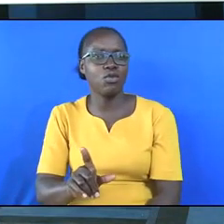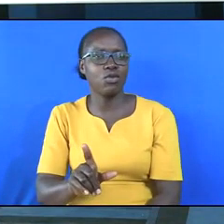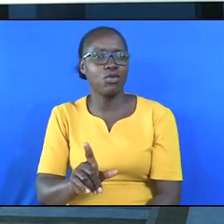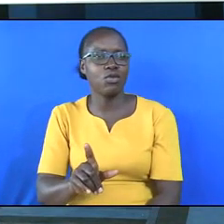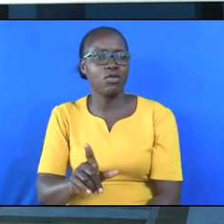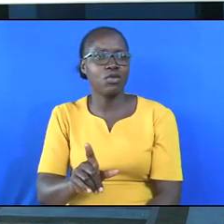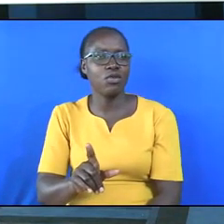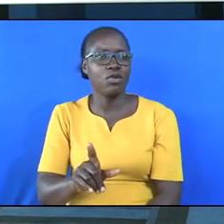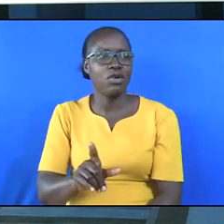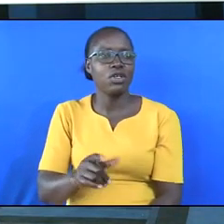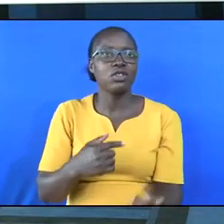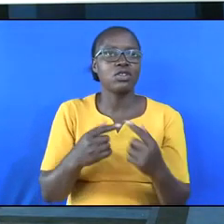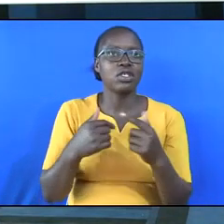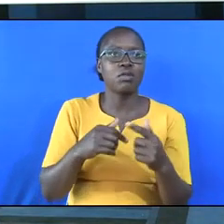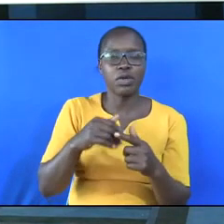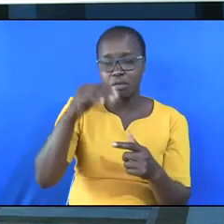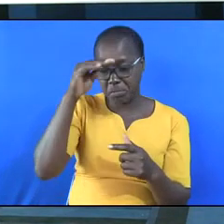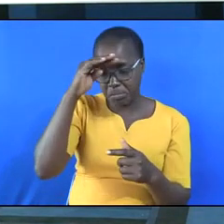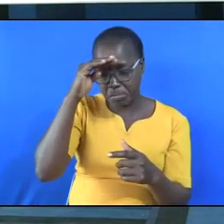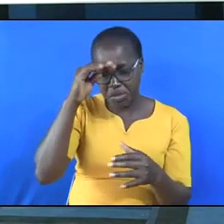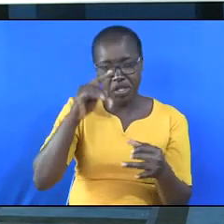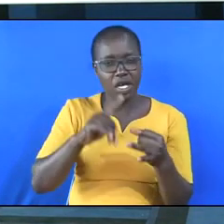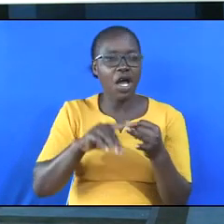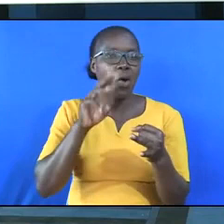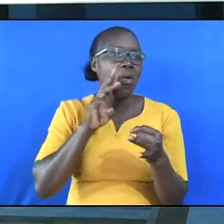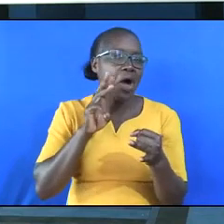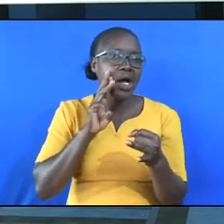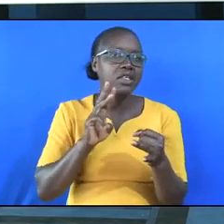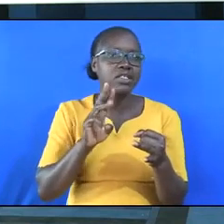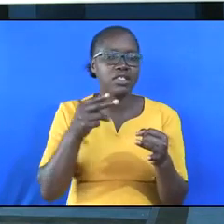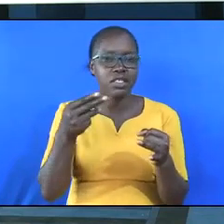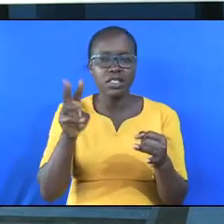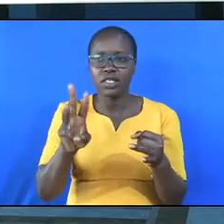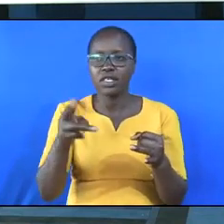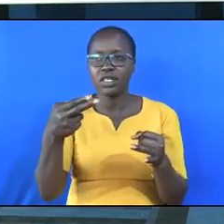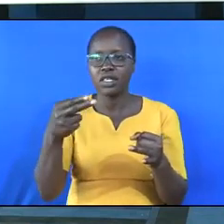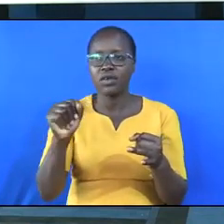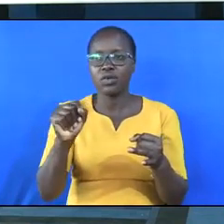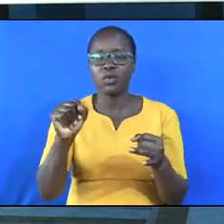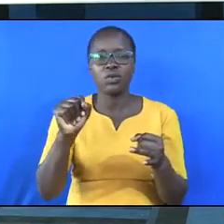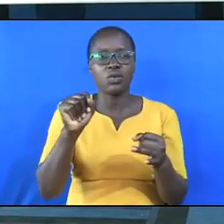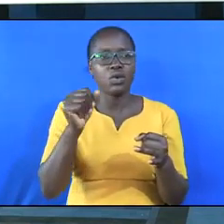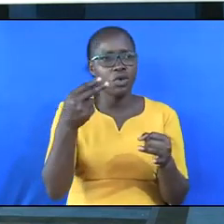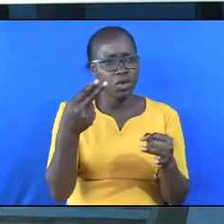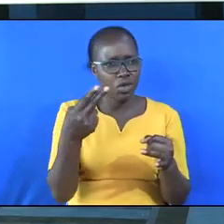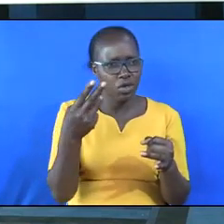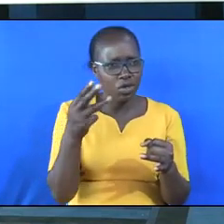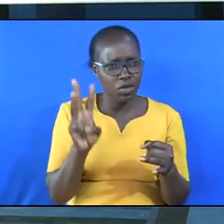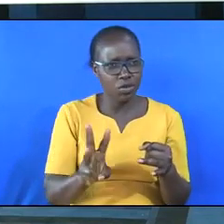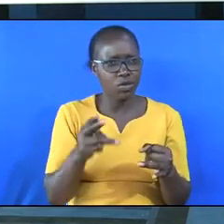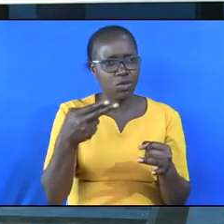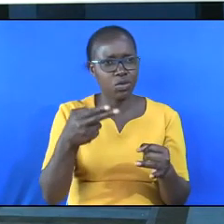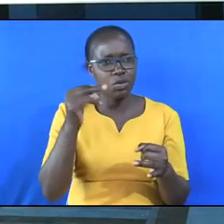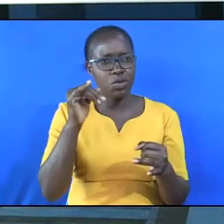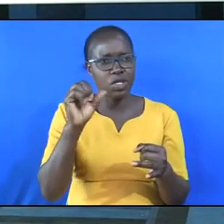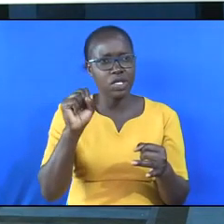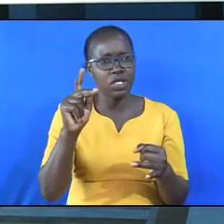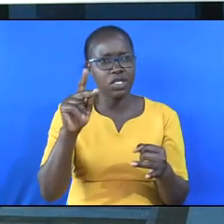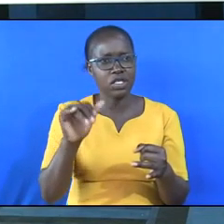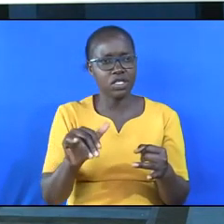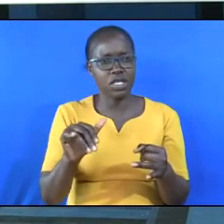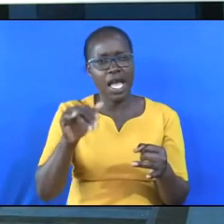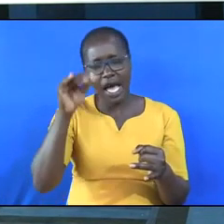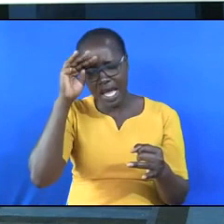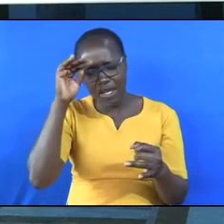I'm talking about gin, beer, wine, whiskey. All this will tear up your body. Alcohol even